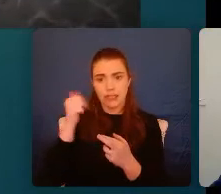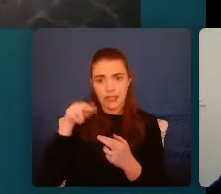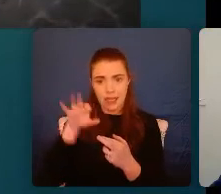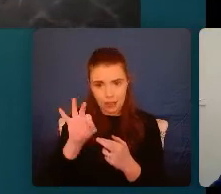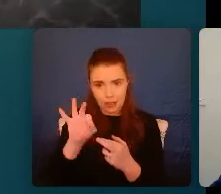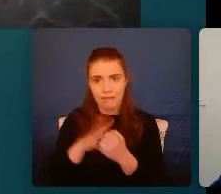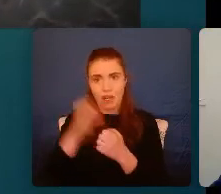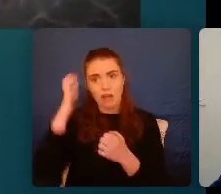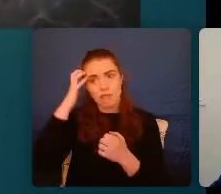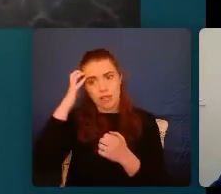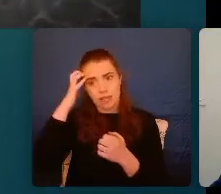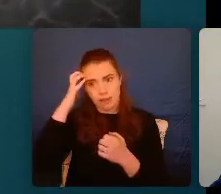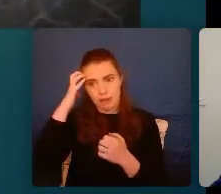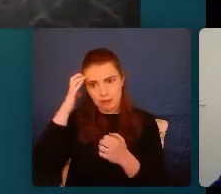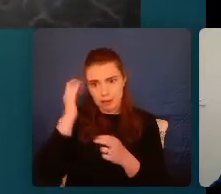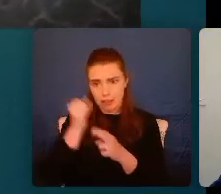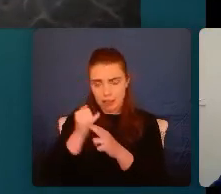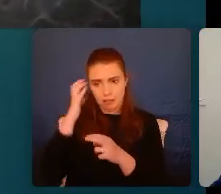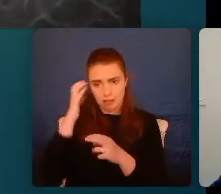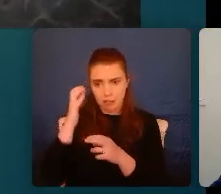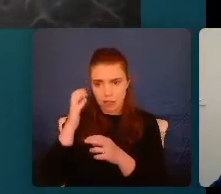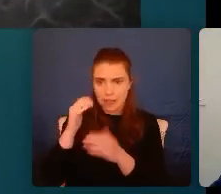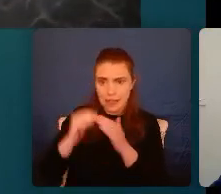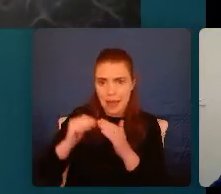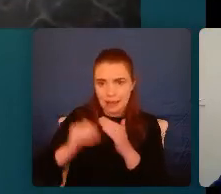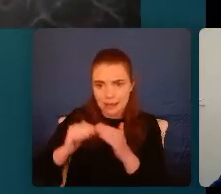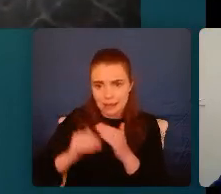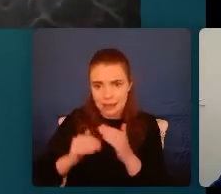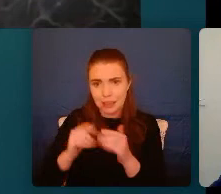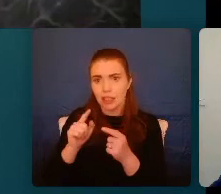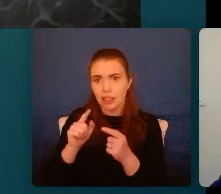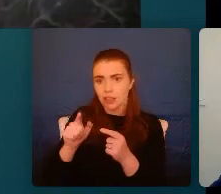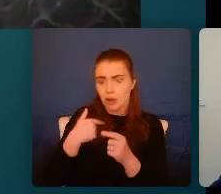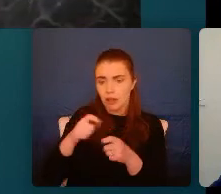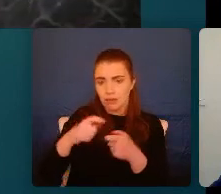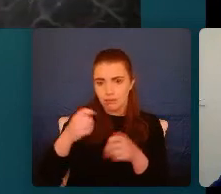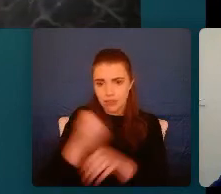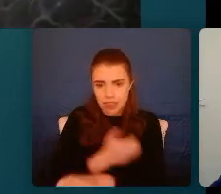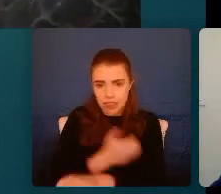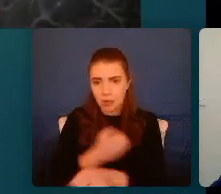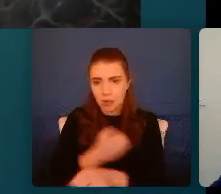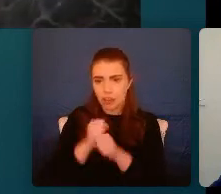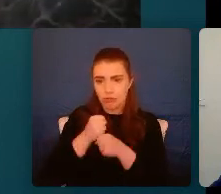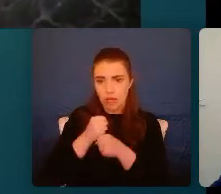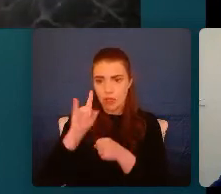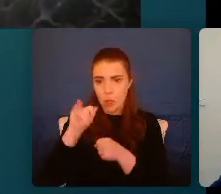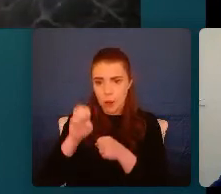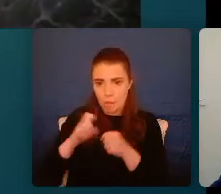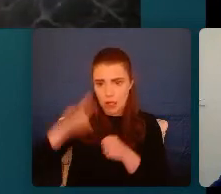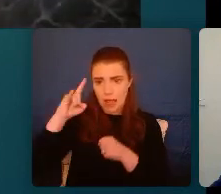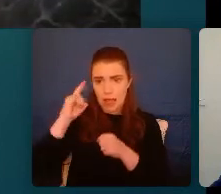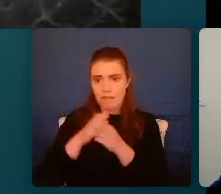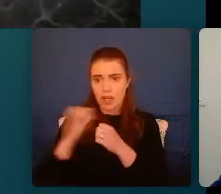architecture are weaker and fewer in number. Science shows that the prolonged activation of stress hormones in early childhood